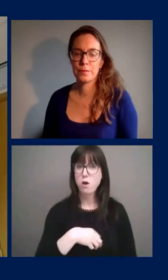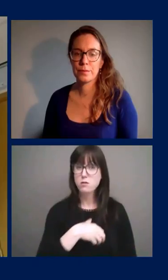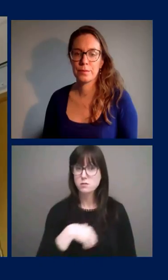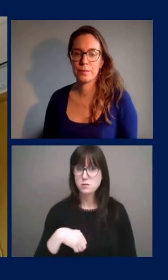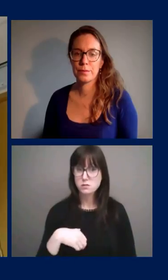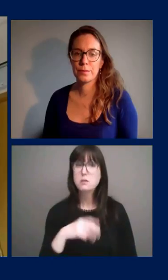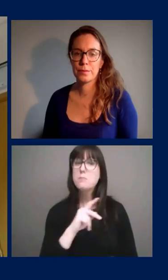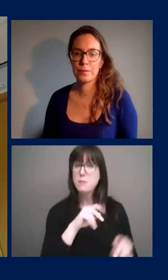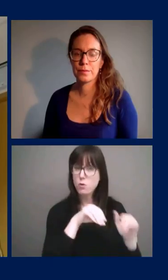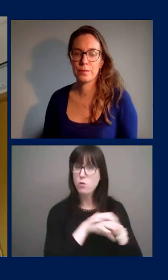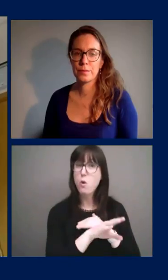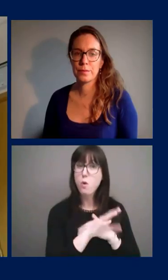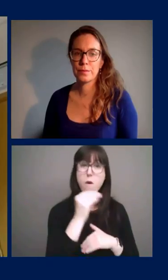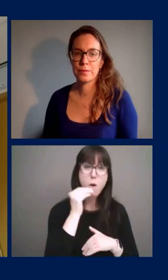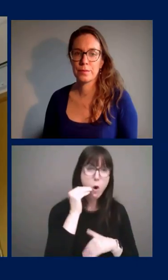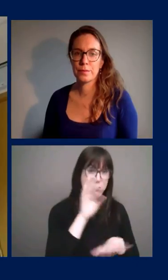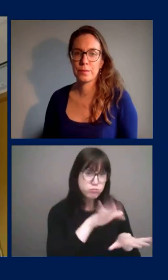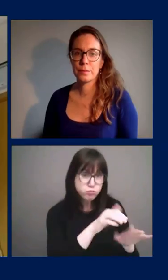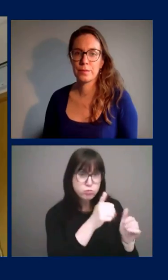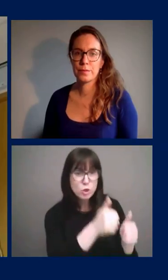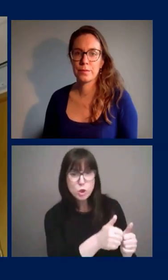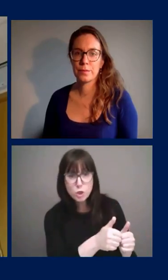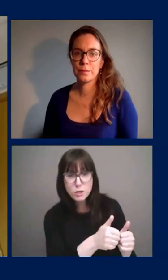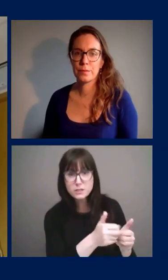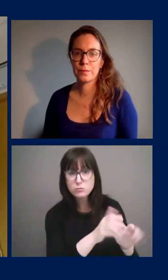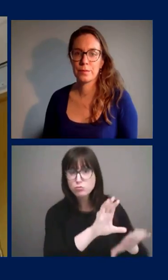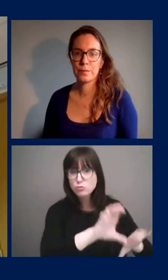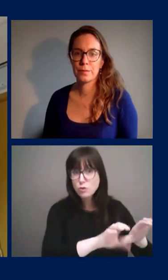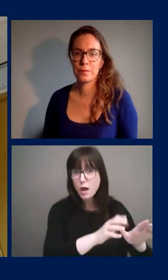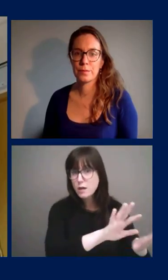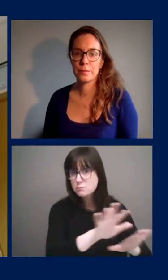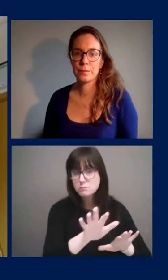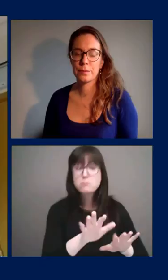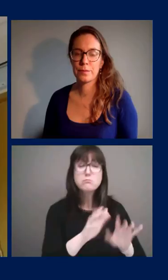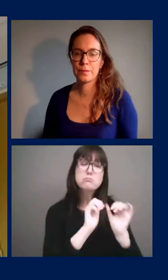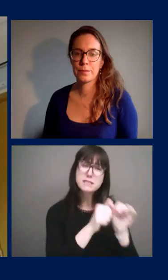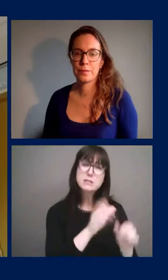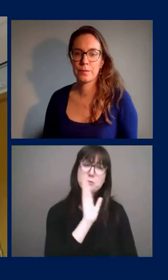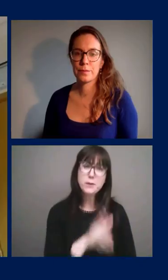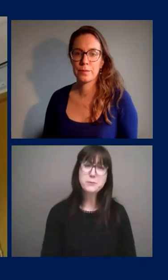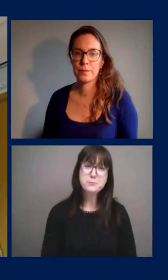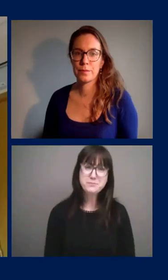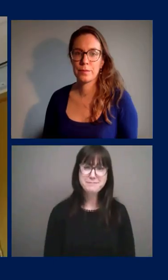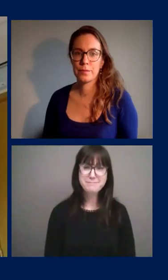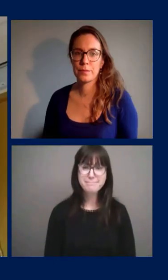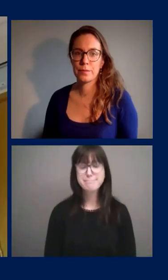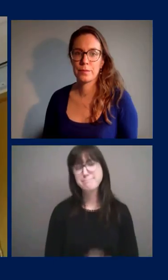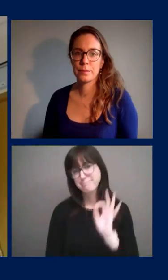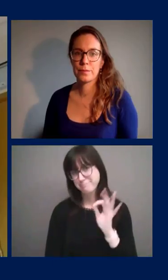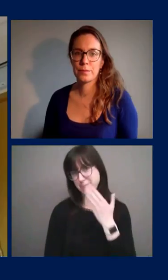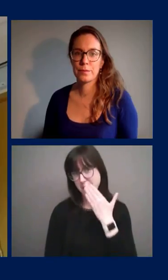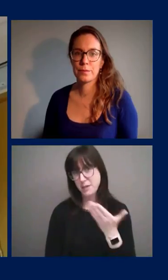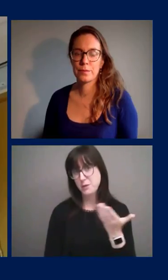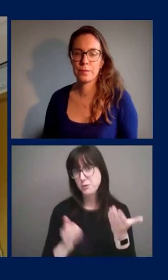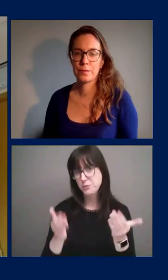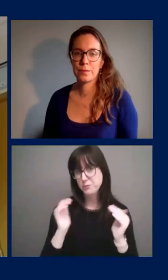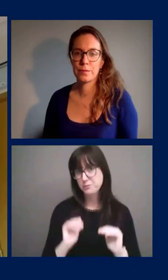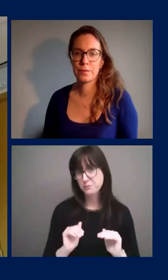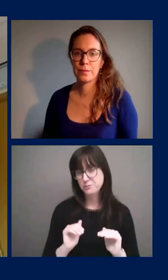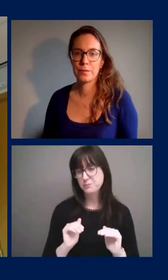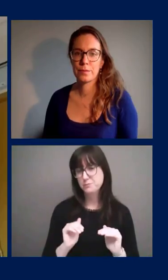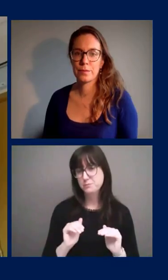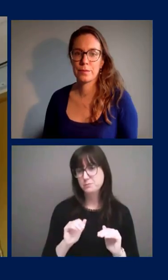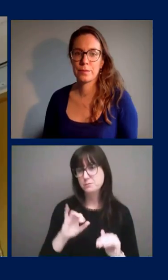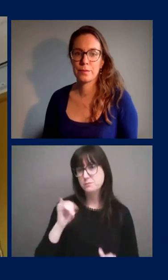to homes and checking on people and and this will continue great thank you amanda um on to